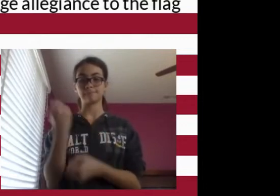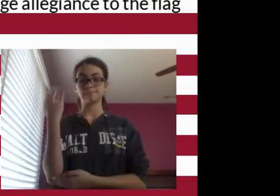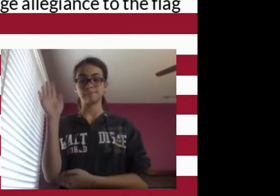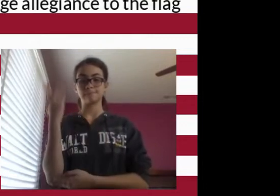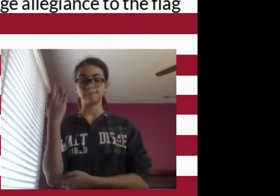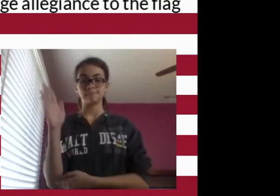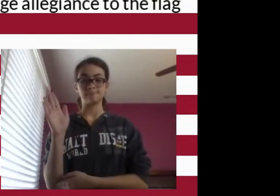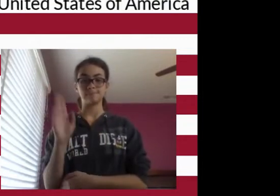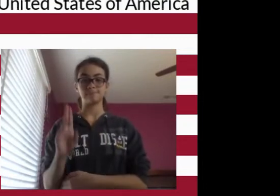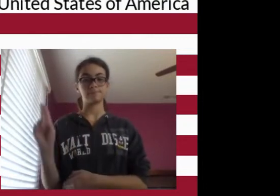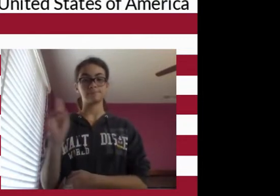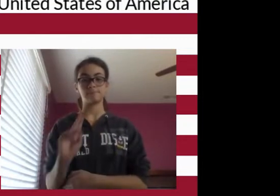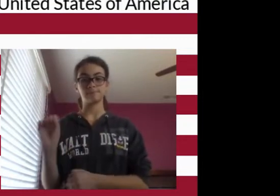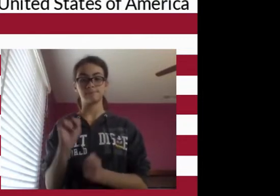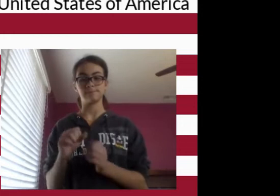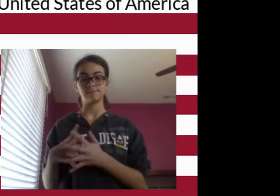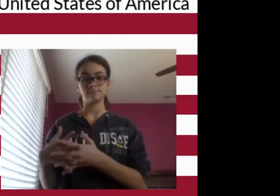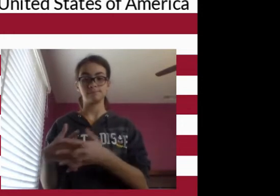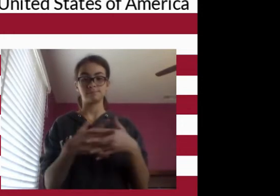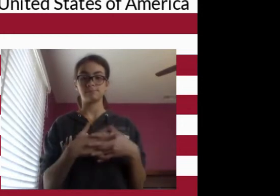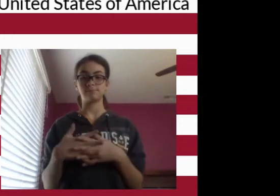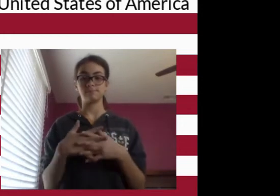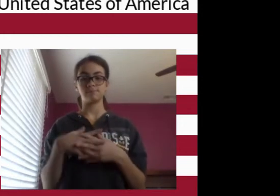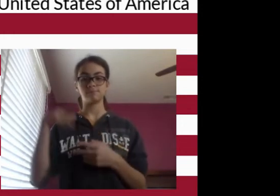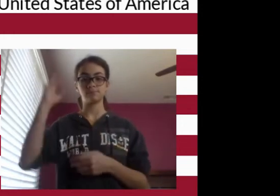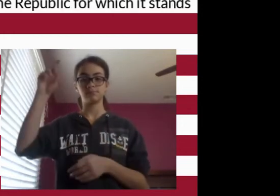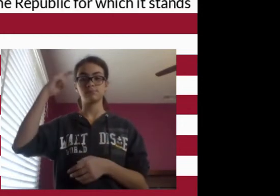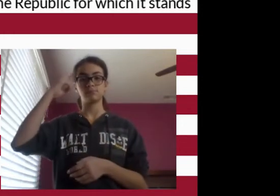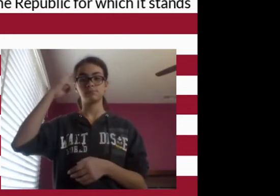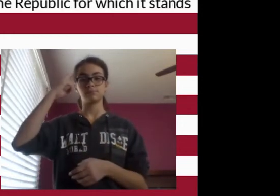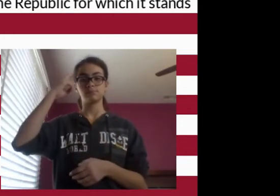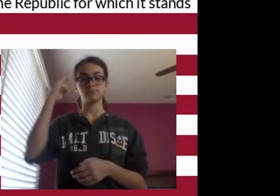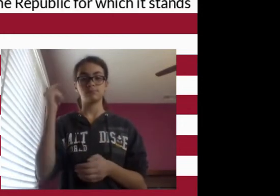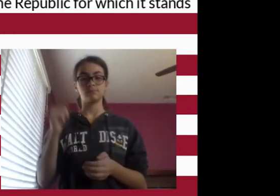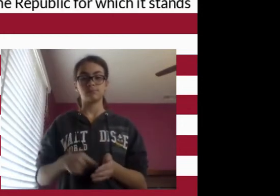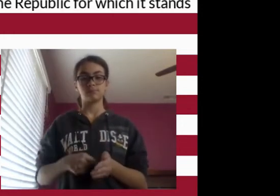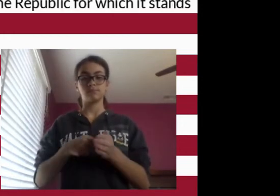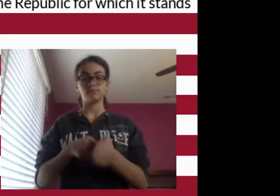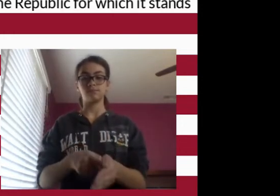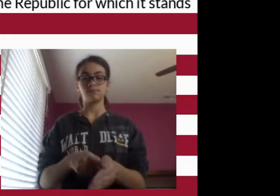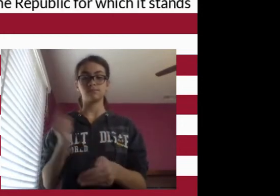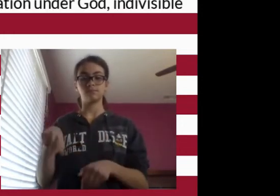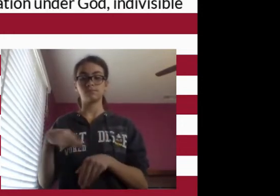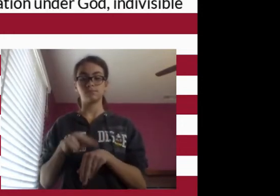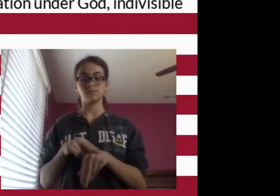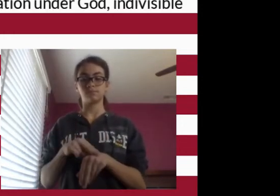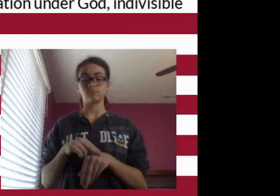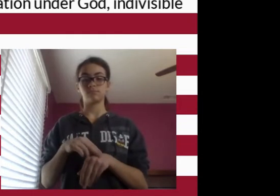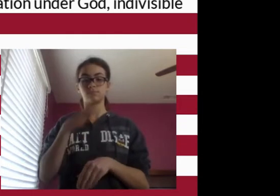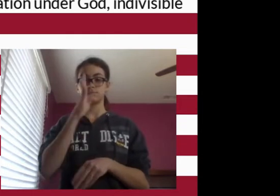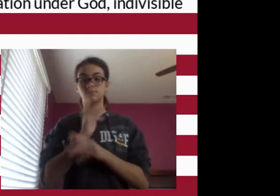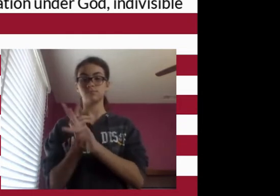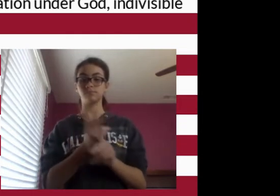to the flag of the United States of America. To the republic for which it stands. One